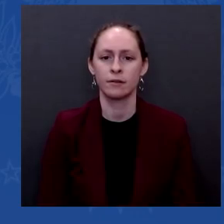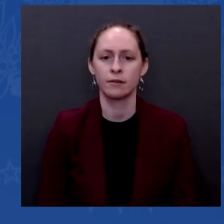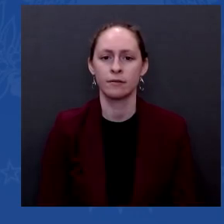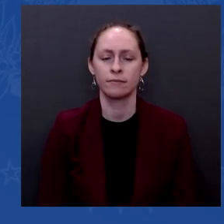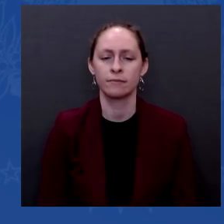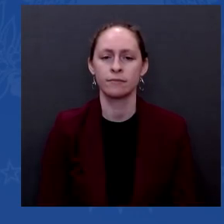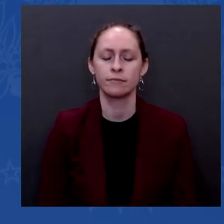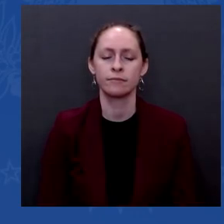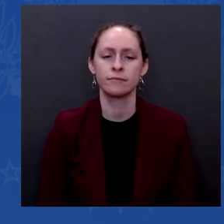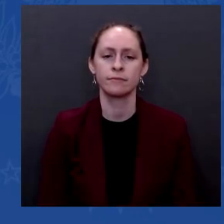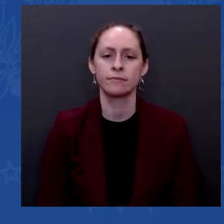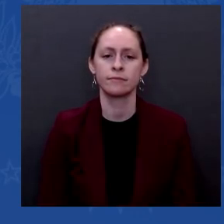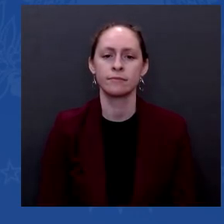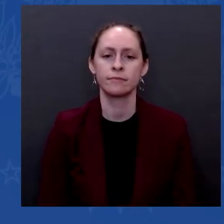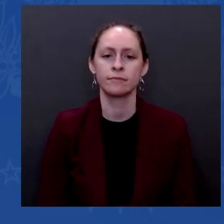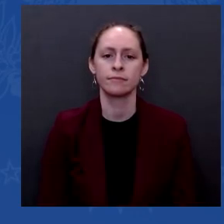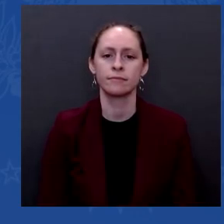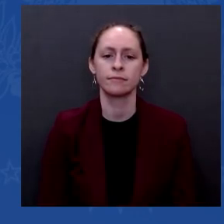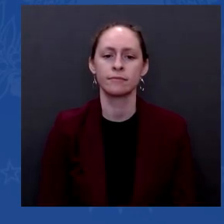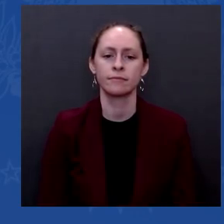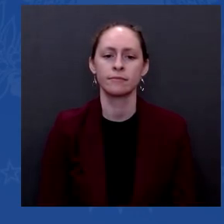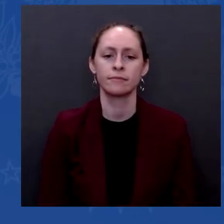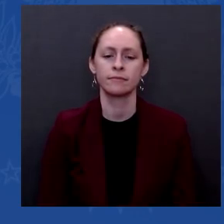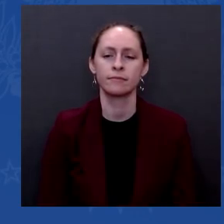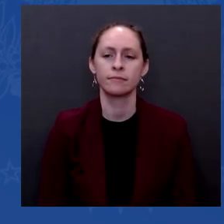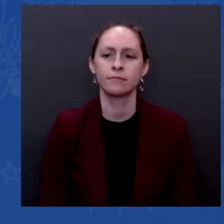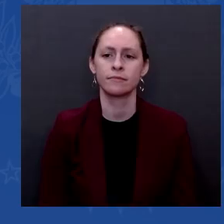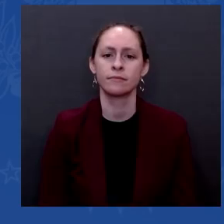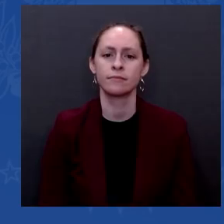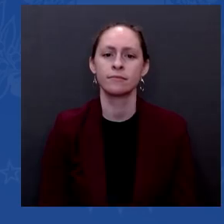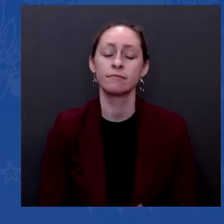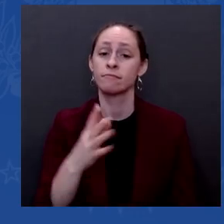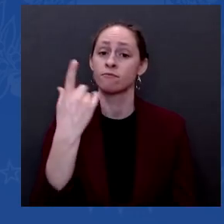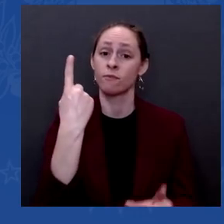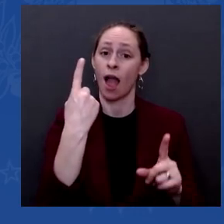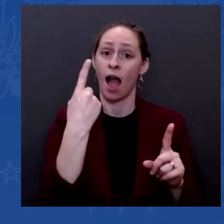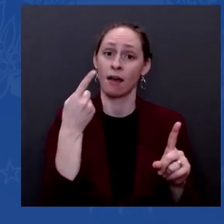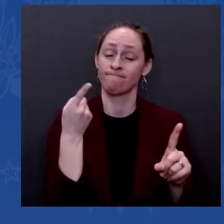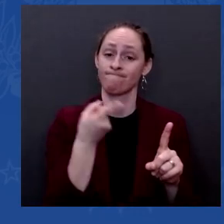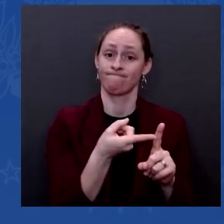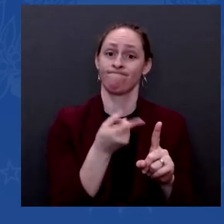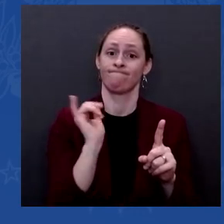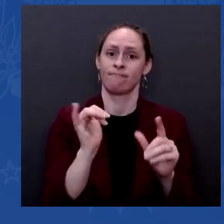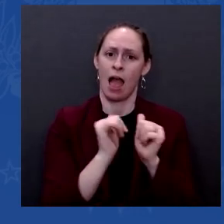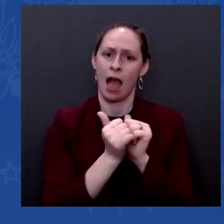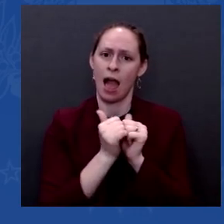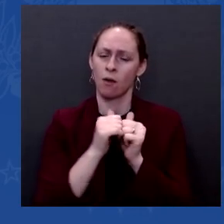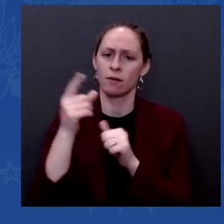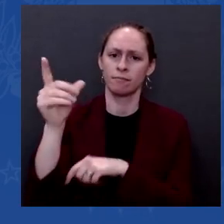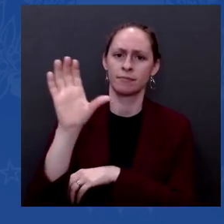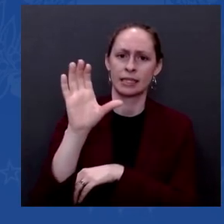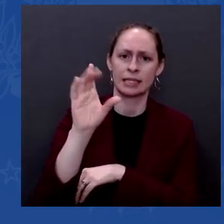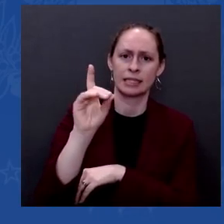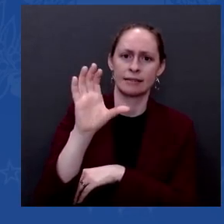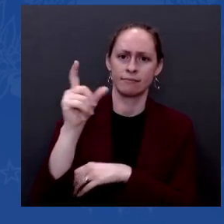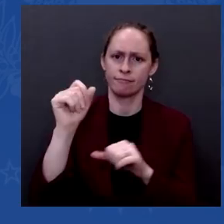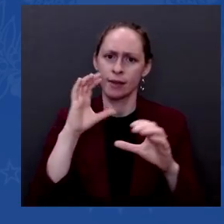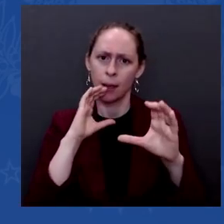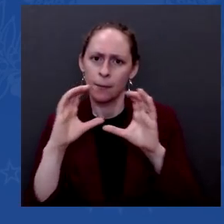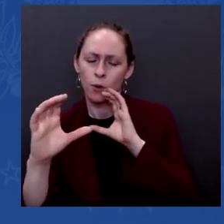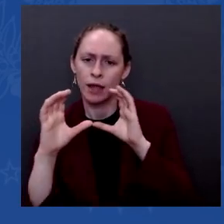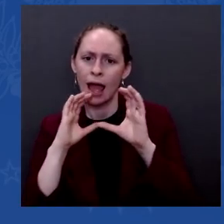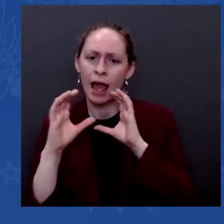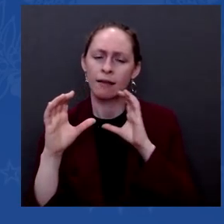communications capacity of the CDC. Well, she came along and said, look, I'm not a — I mean, I'm a scientist,